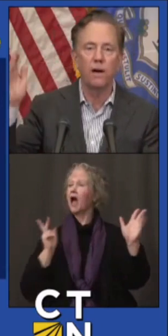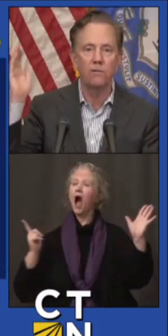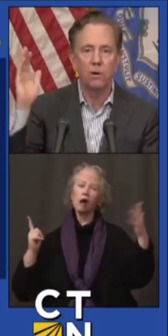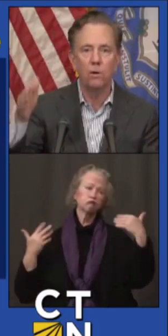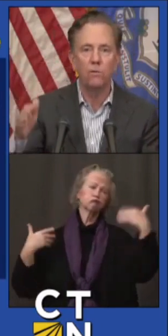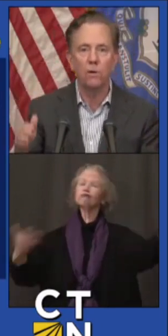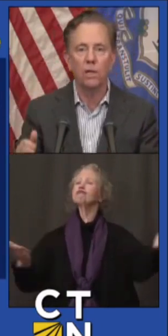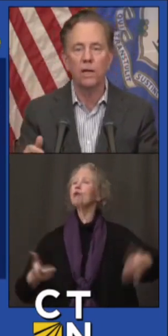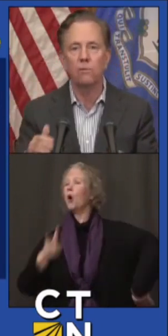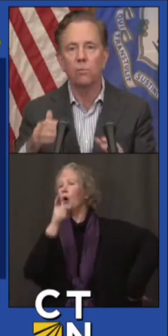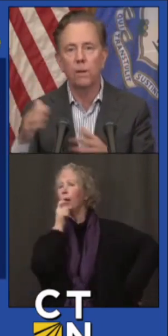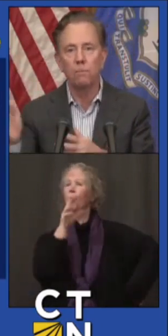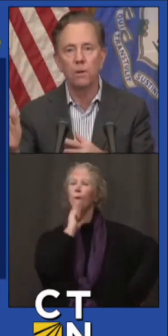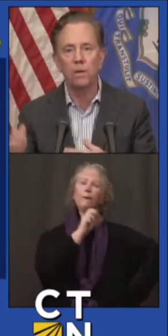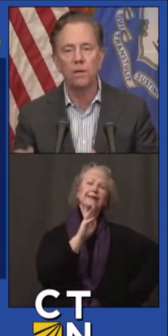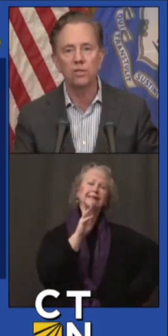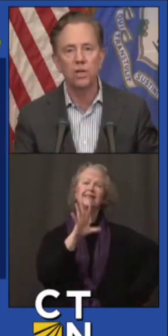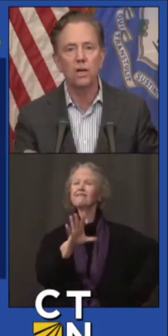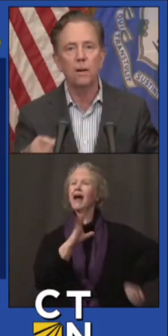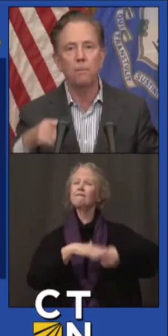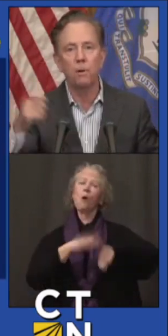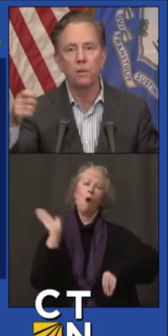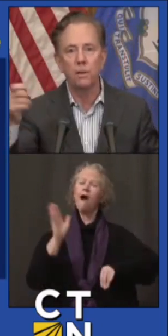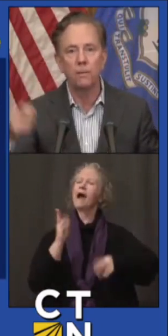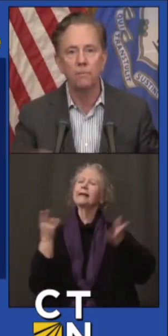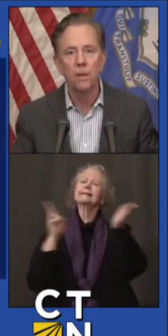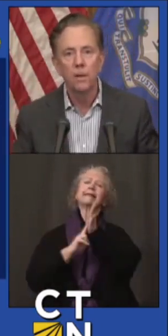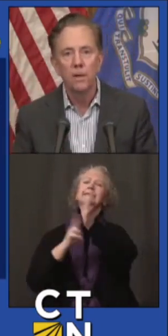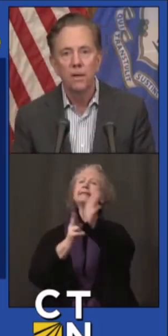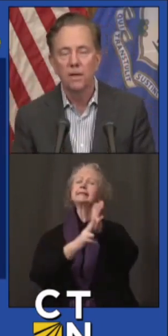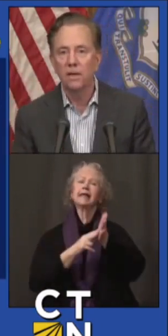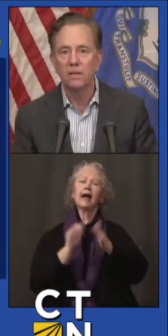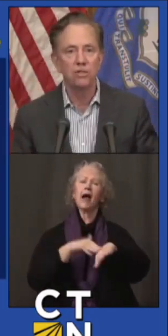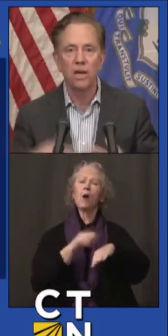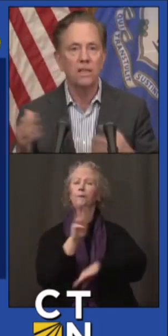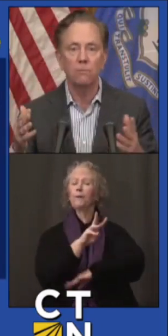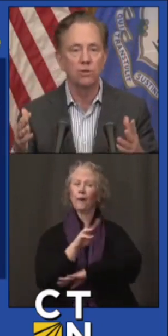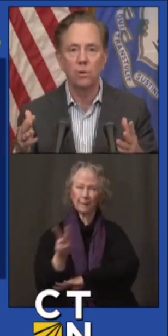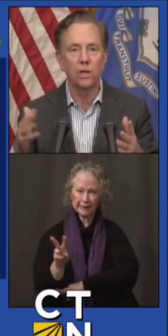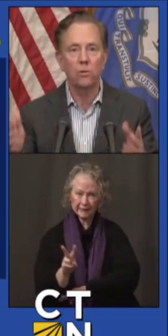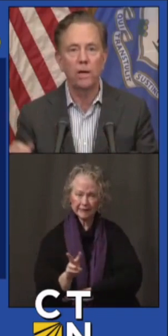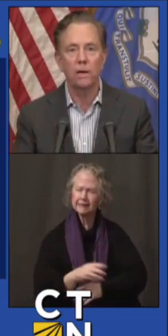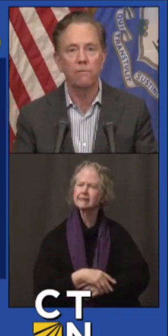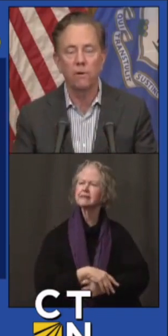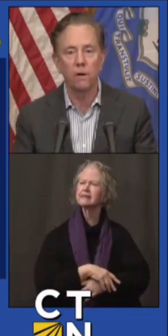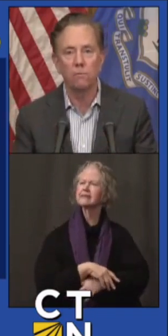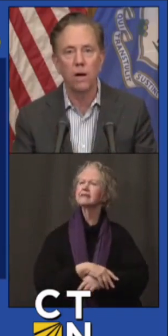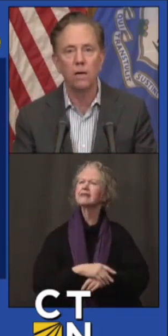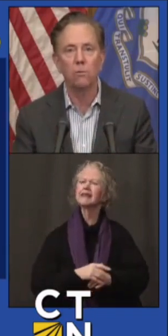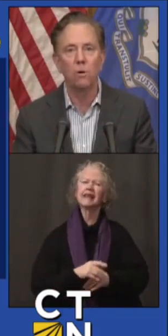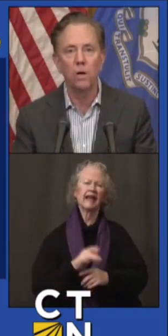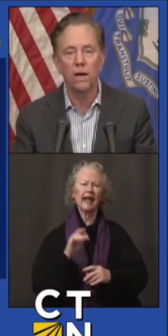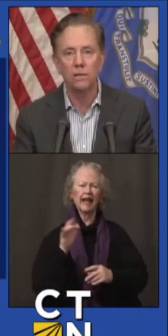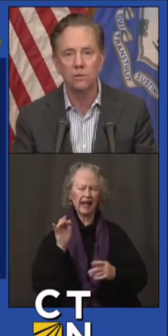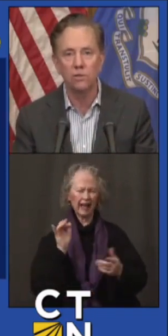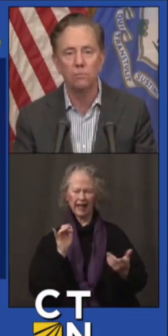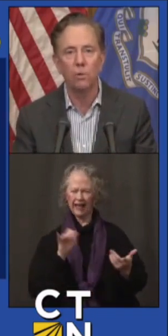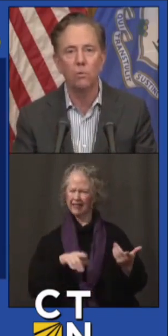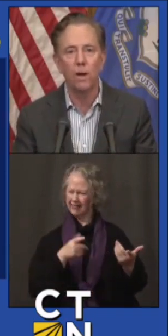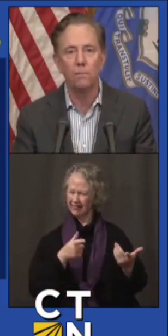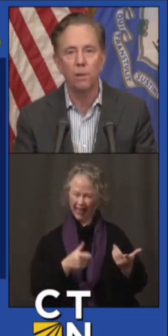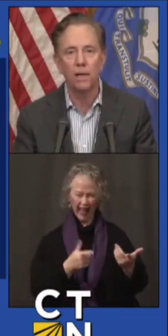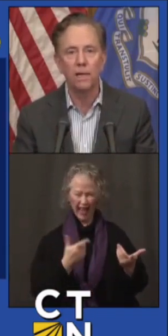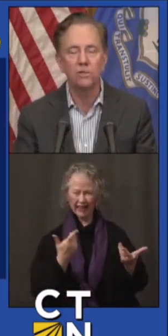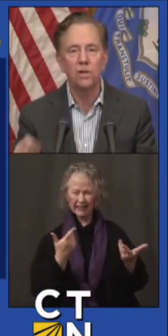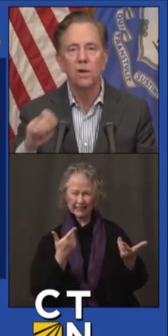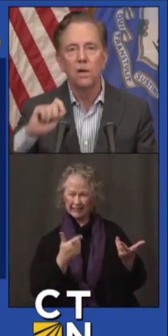65 and over, let it rip. You can sign up on a site that was really created for rock and roll concerts and